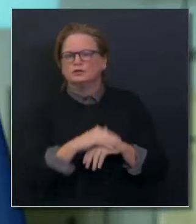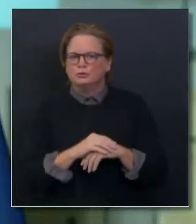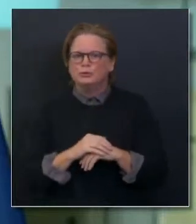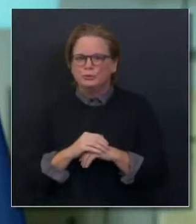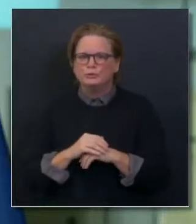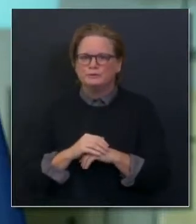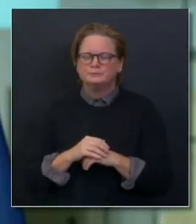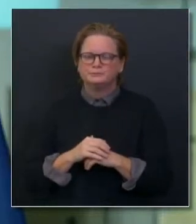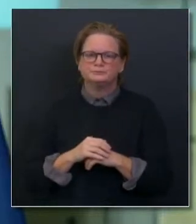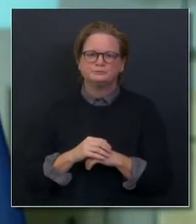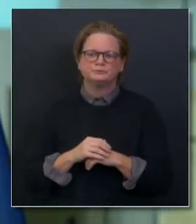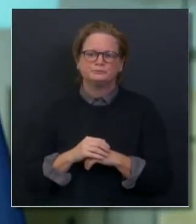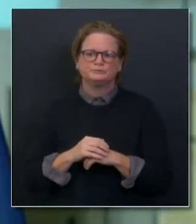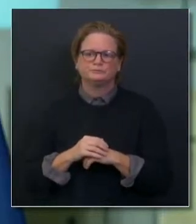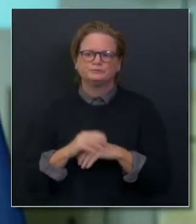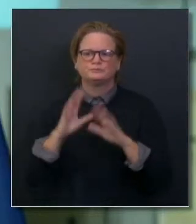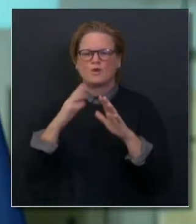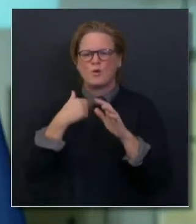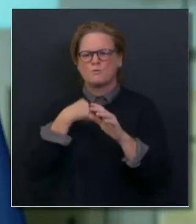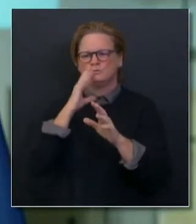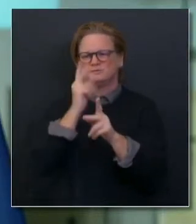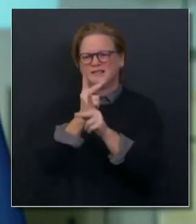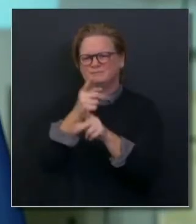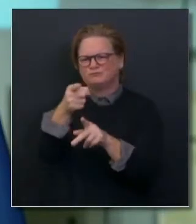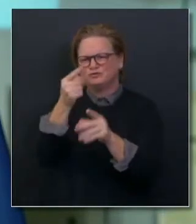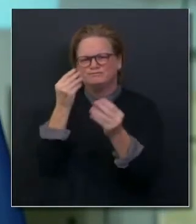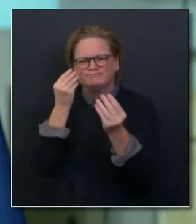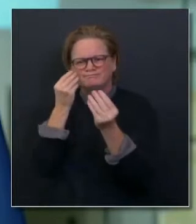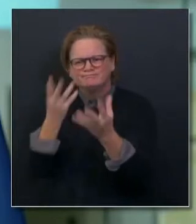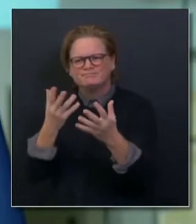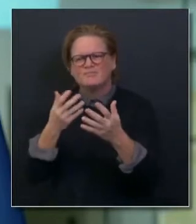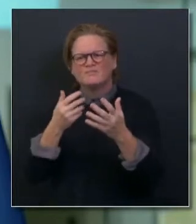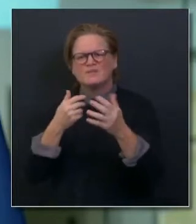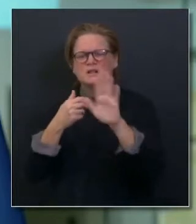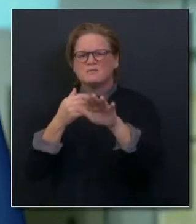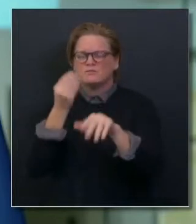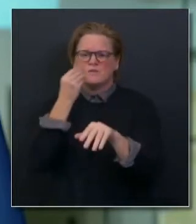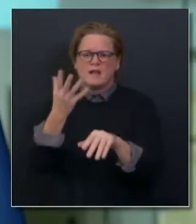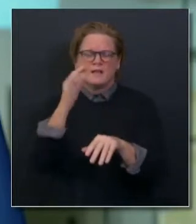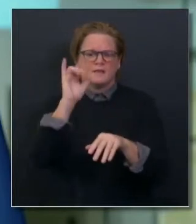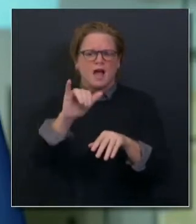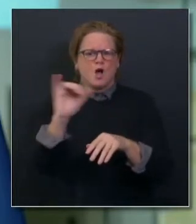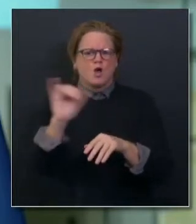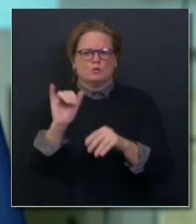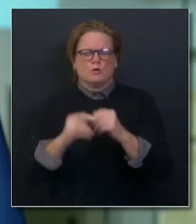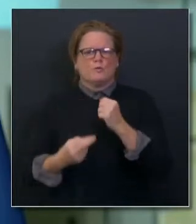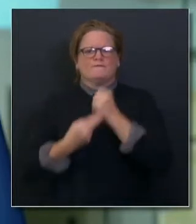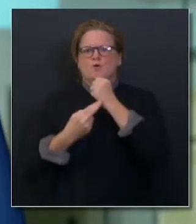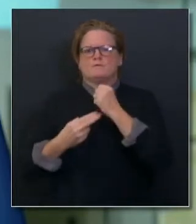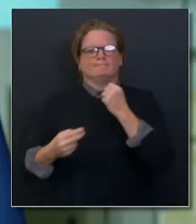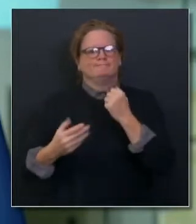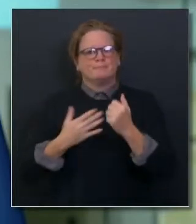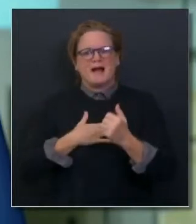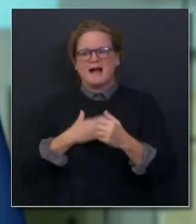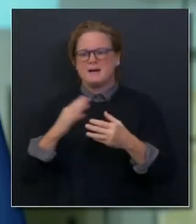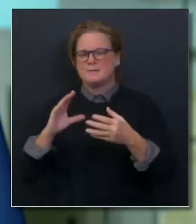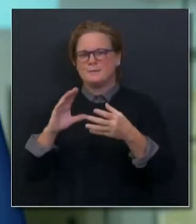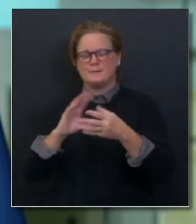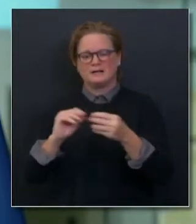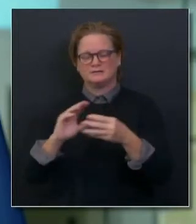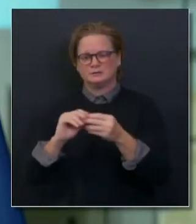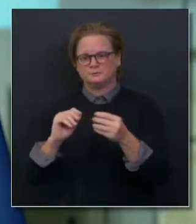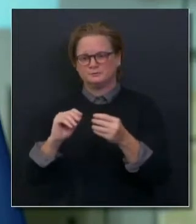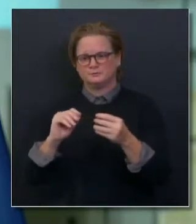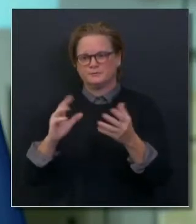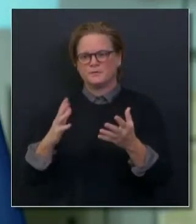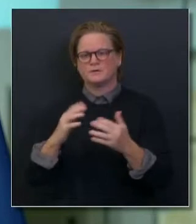this because I mentioned a moment ago, but it really bears reinforcing. We're building on this very contemporary experience we just